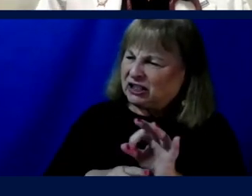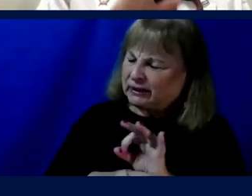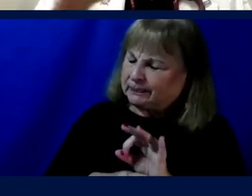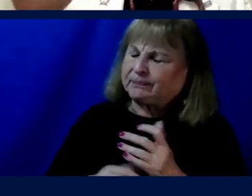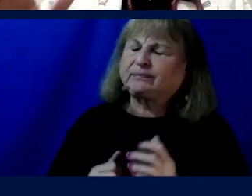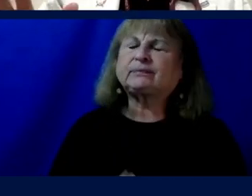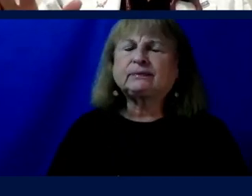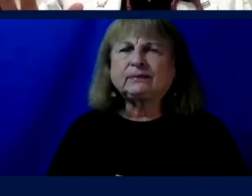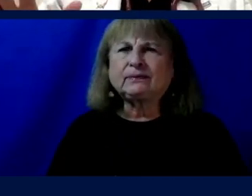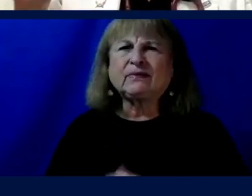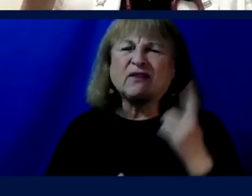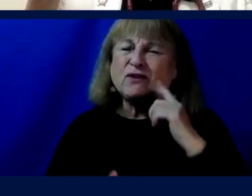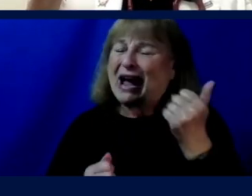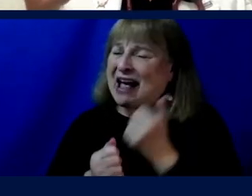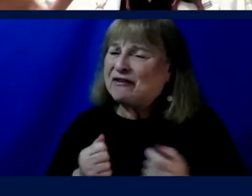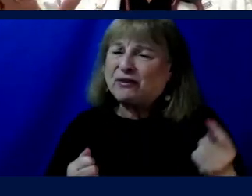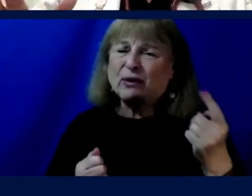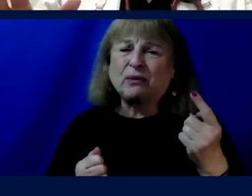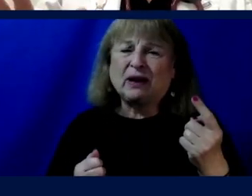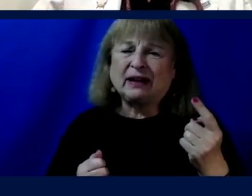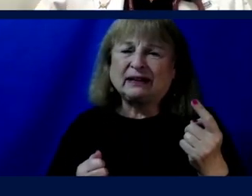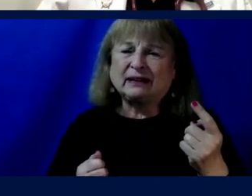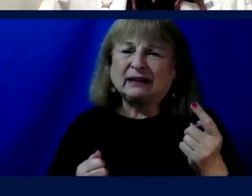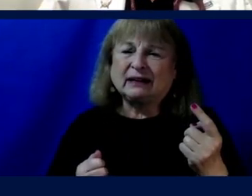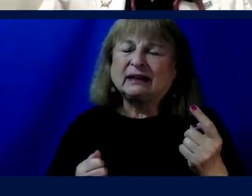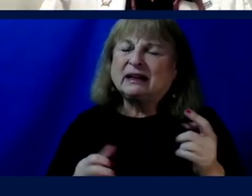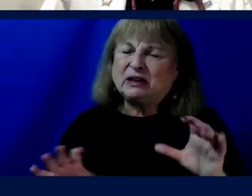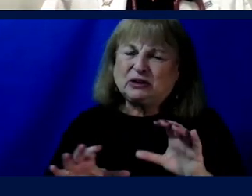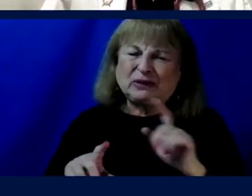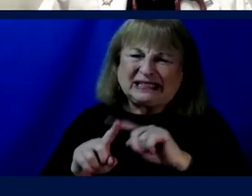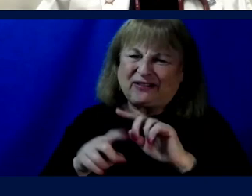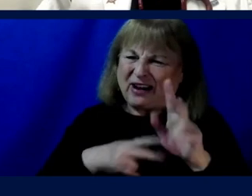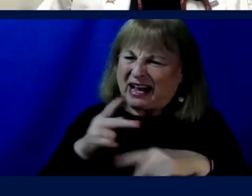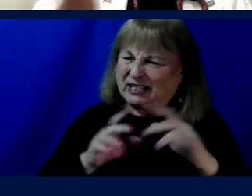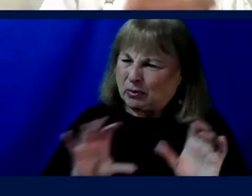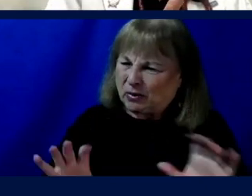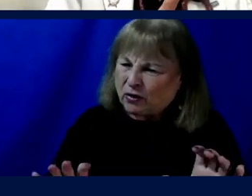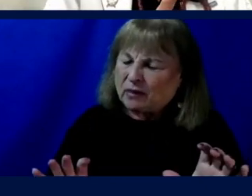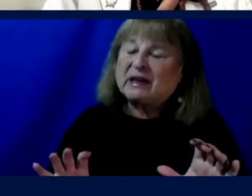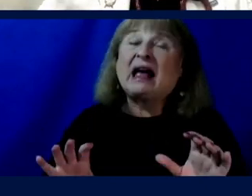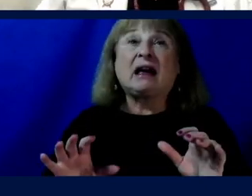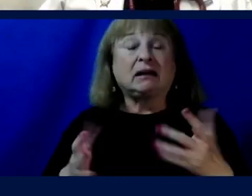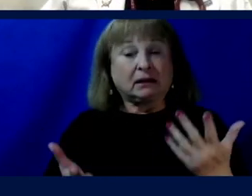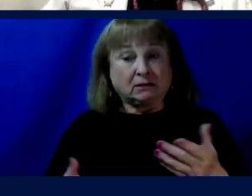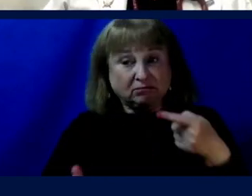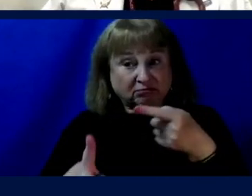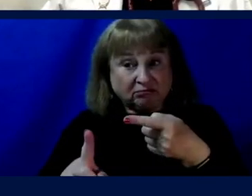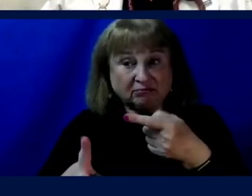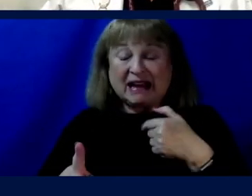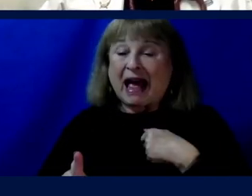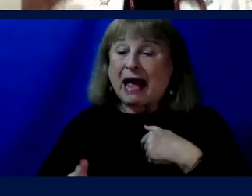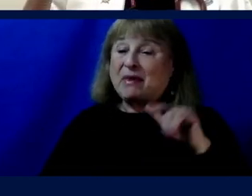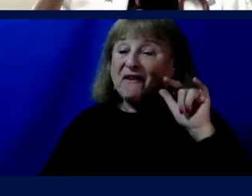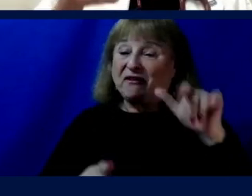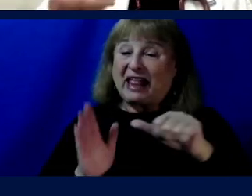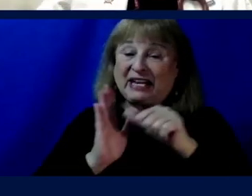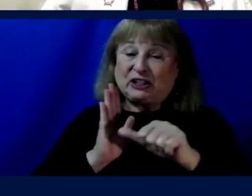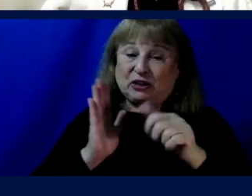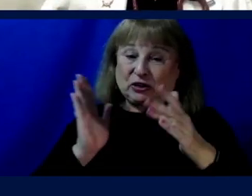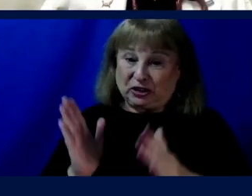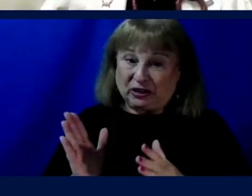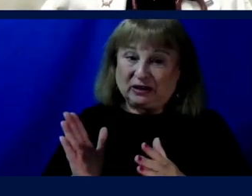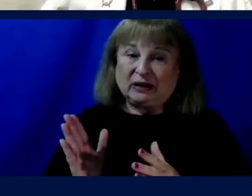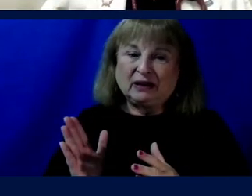function for everybody doing every kind of performance in that environment. And to that end, I'm a flight surgeon for